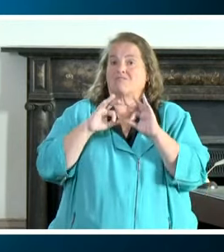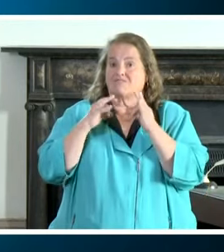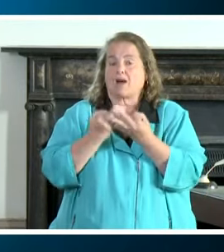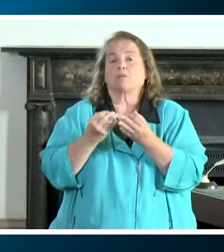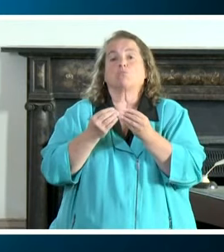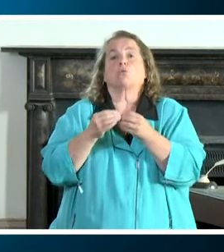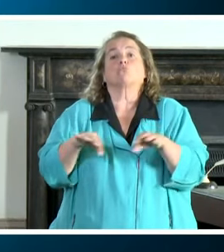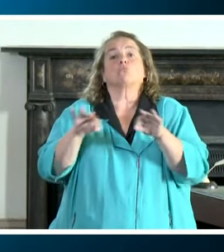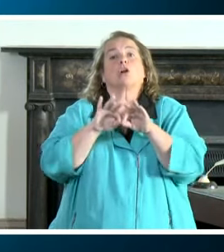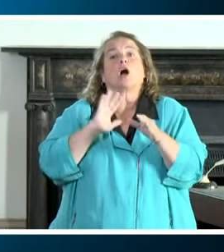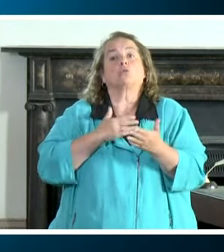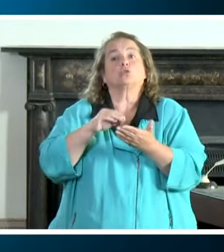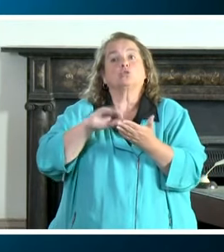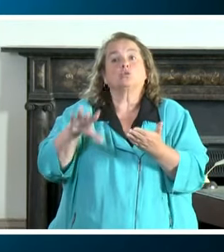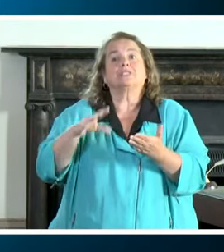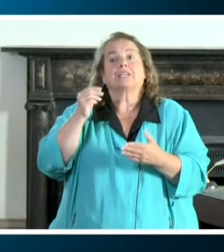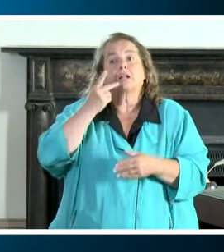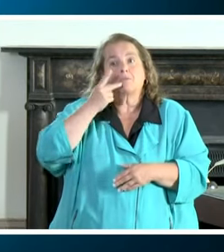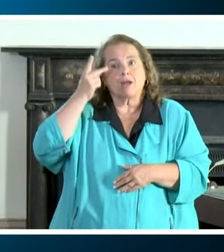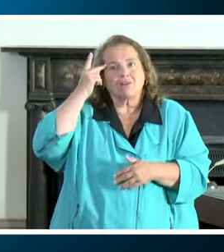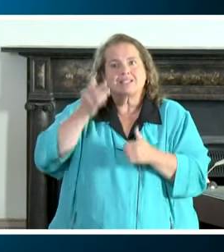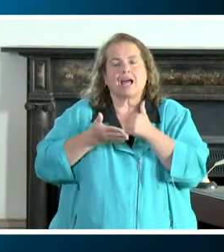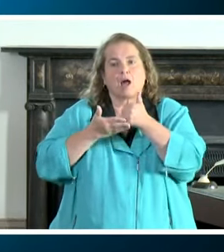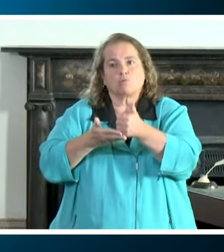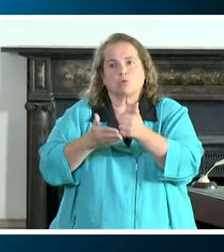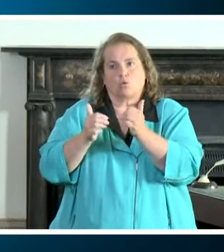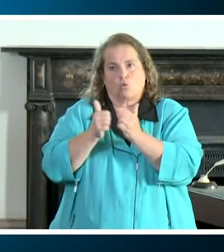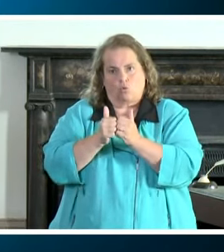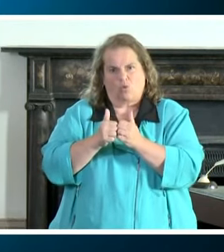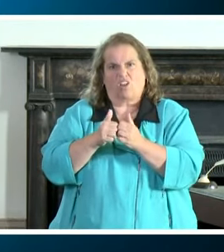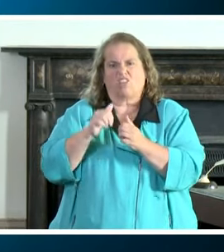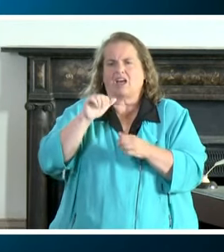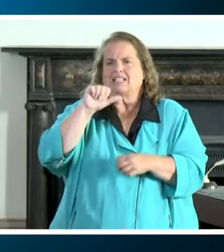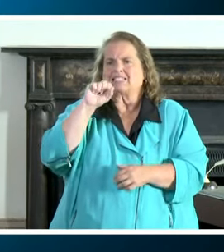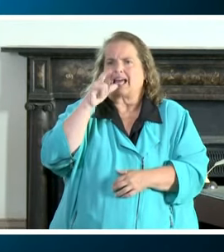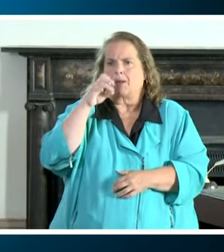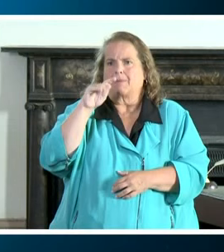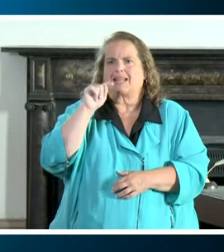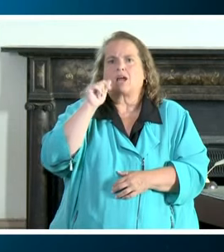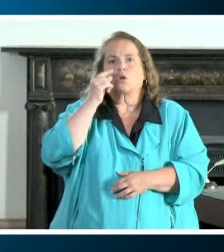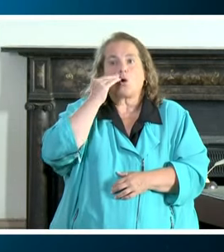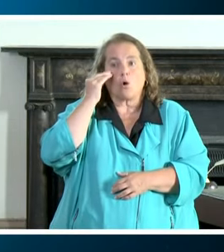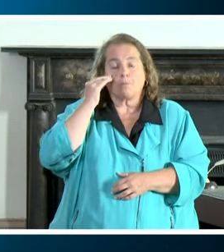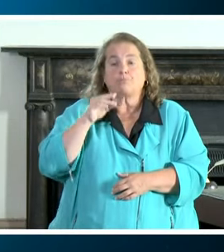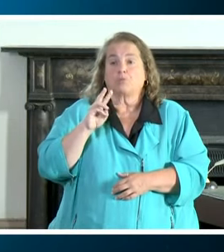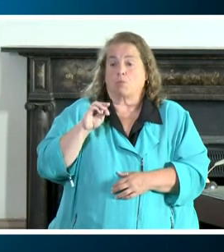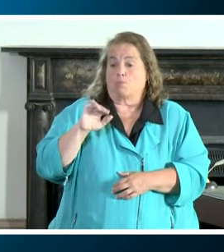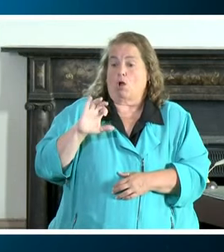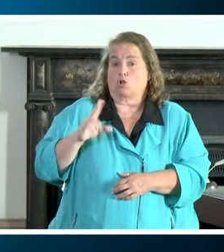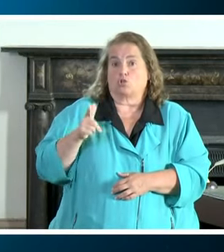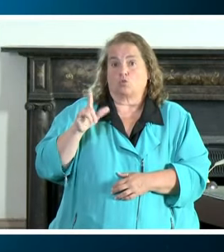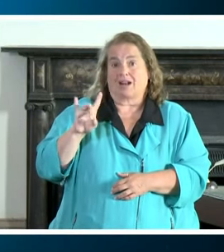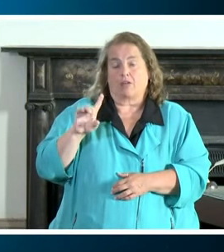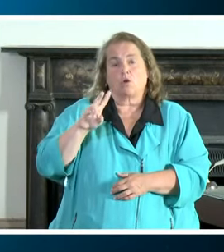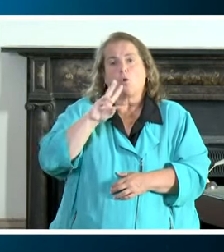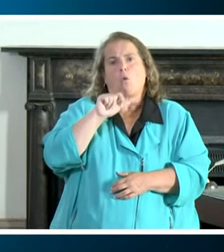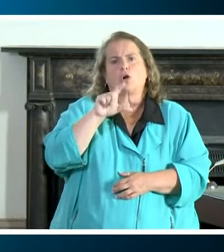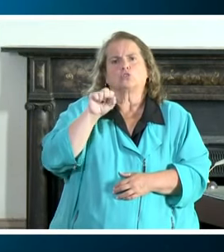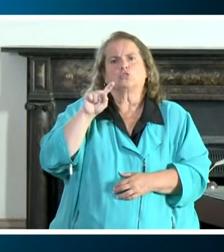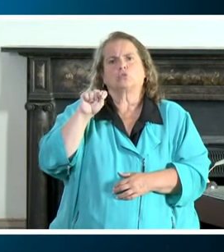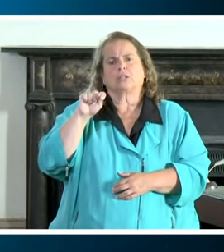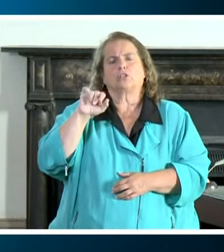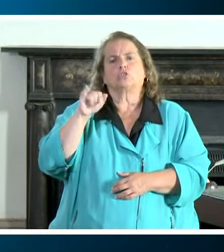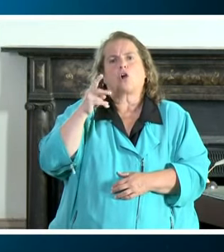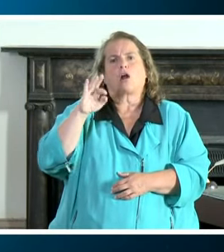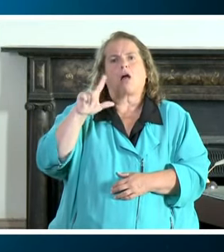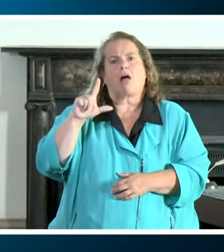students and their parents helping them with those assignments at home on march 28 the wall street journal had a headline that talked about some